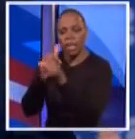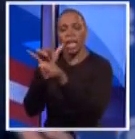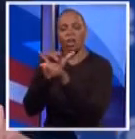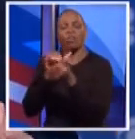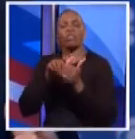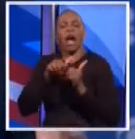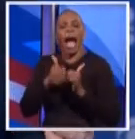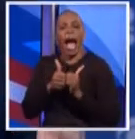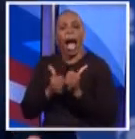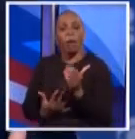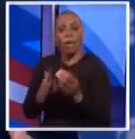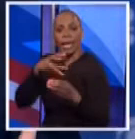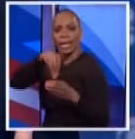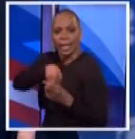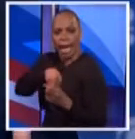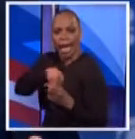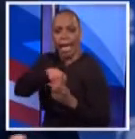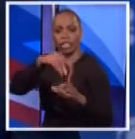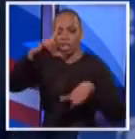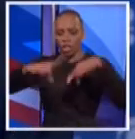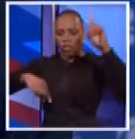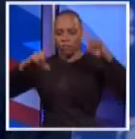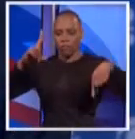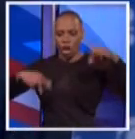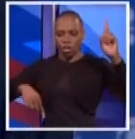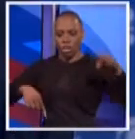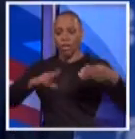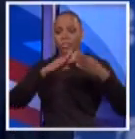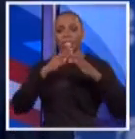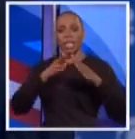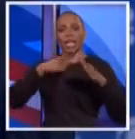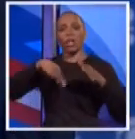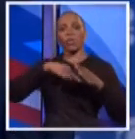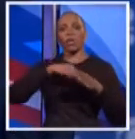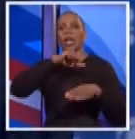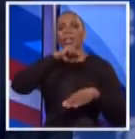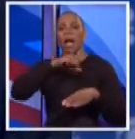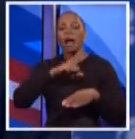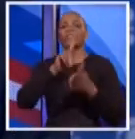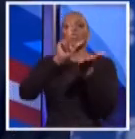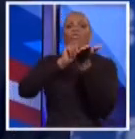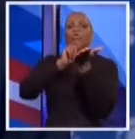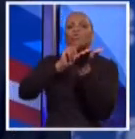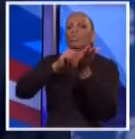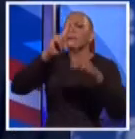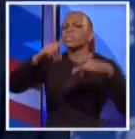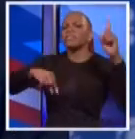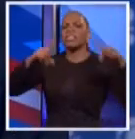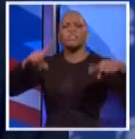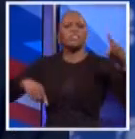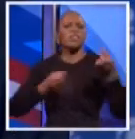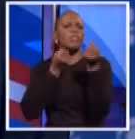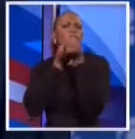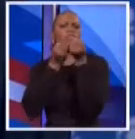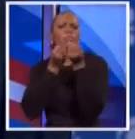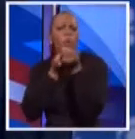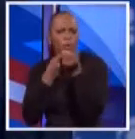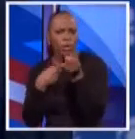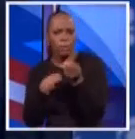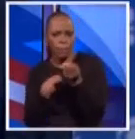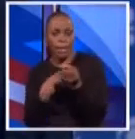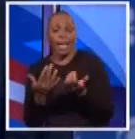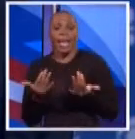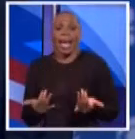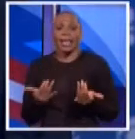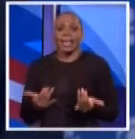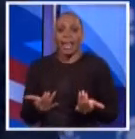going to engage the diverse city that we love. That's why The Times, Daily News and Post, Amsterdam News are supporting me. That's why NOW and NARAL